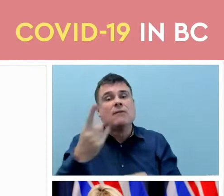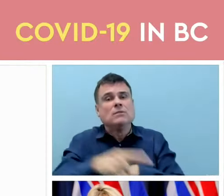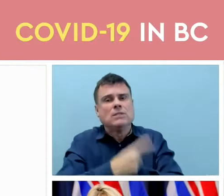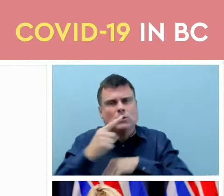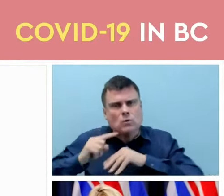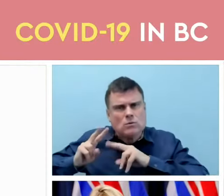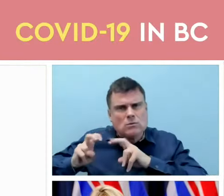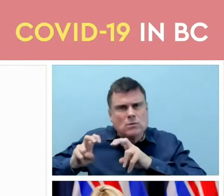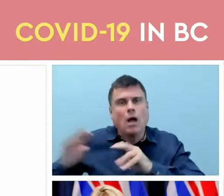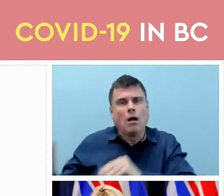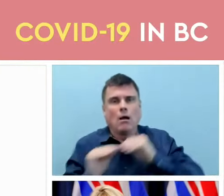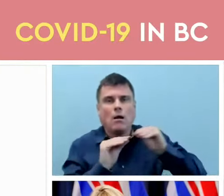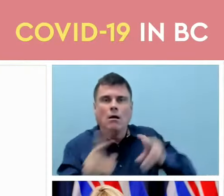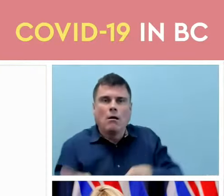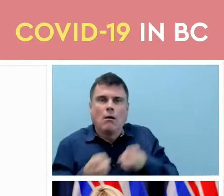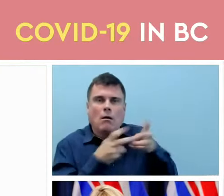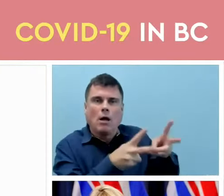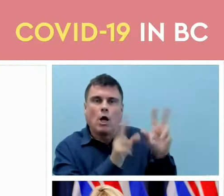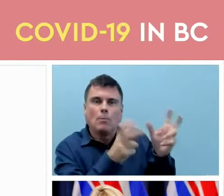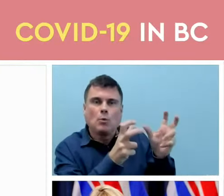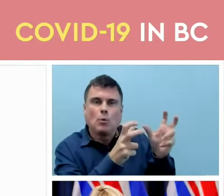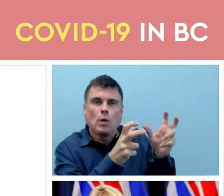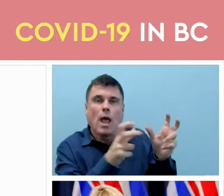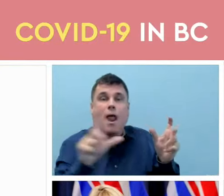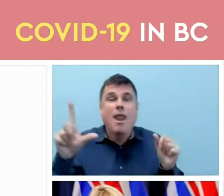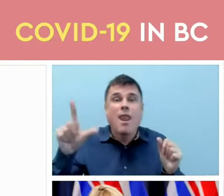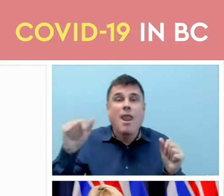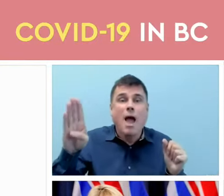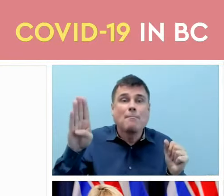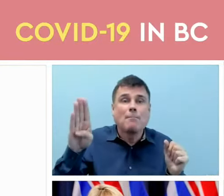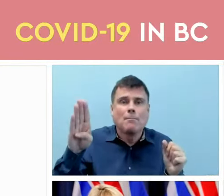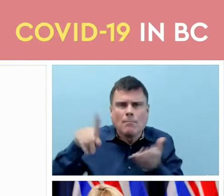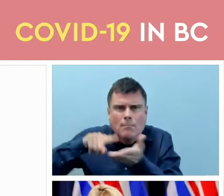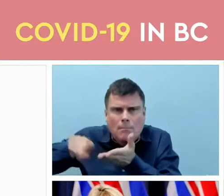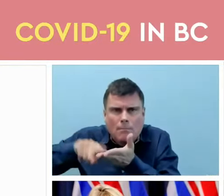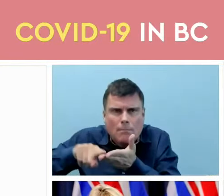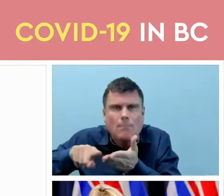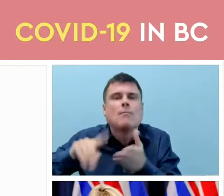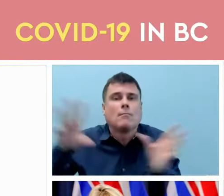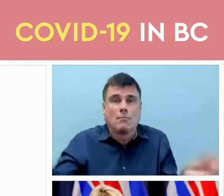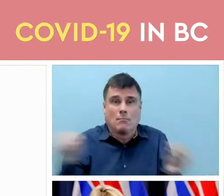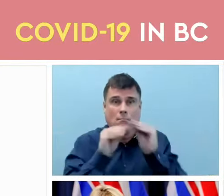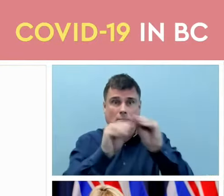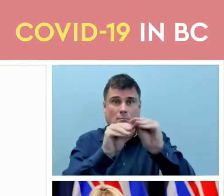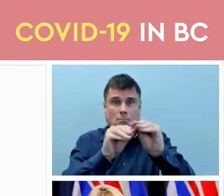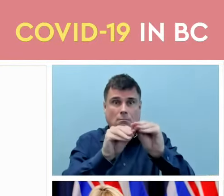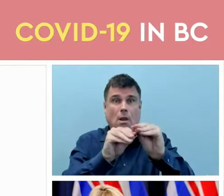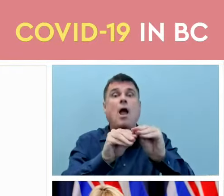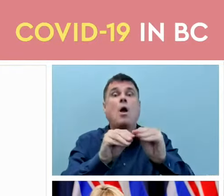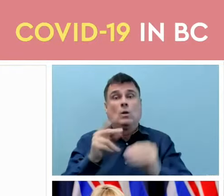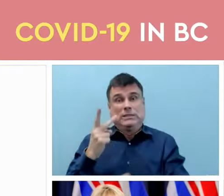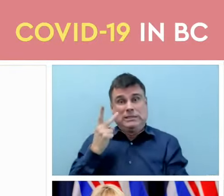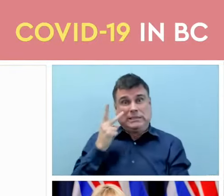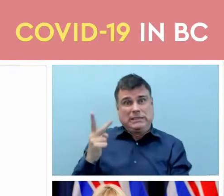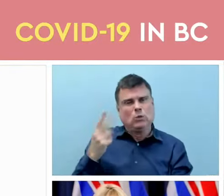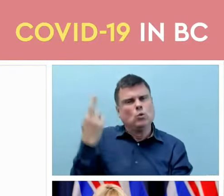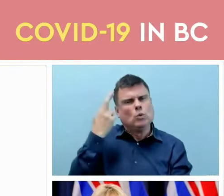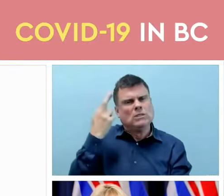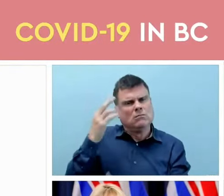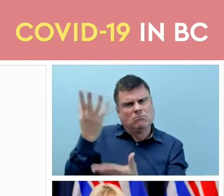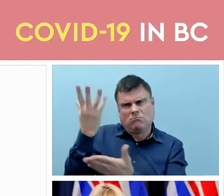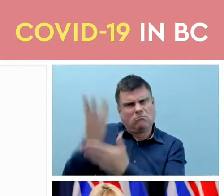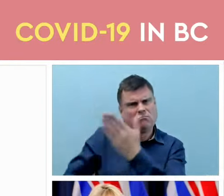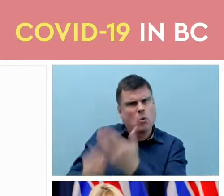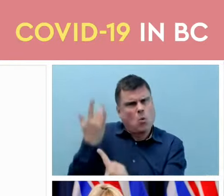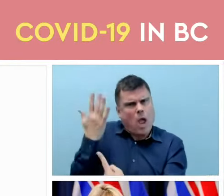our lab tests and vital statistics. But then as we get the cause of death data in from vital statistics, that will be